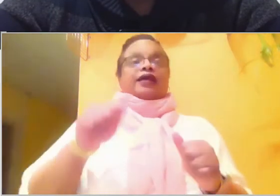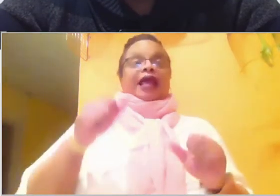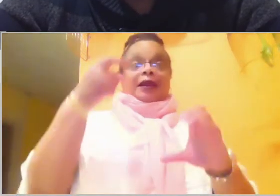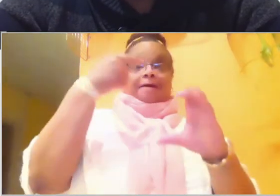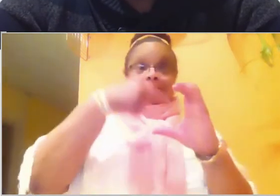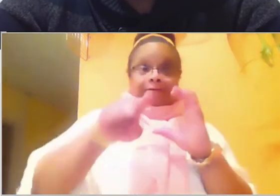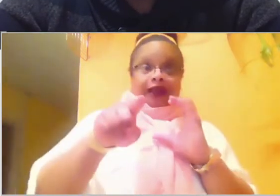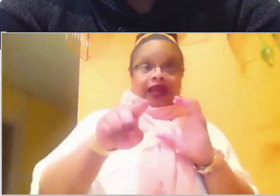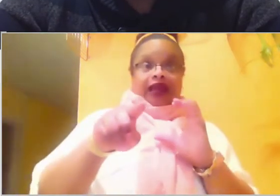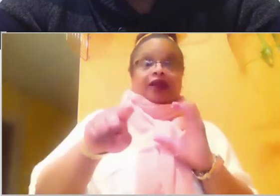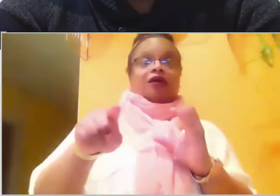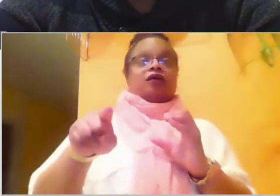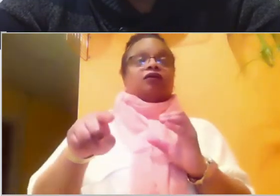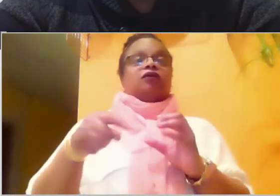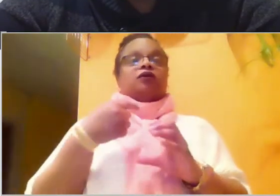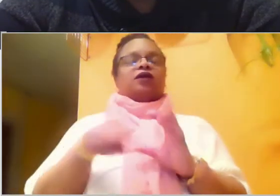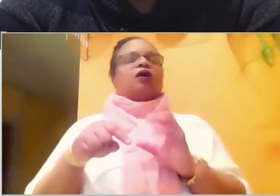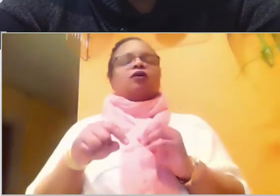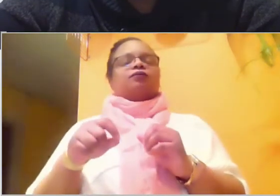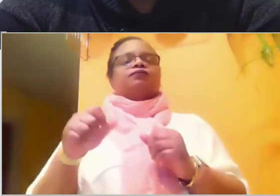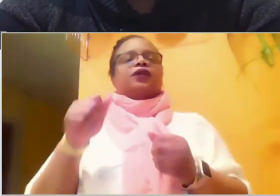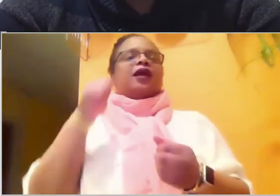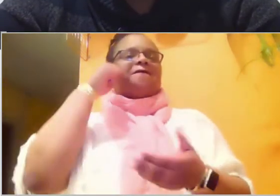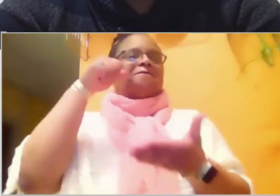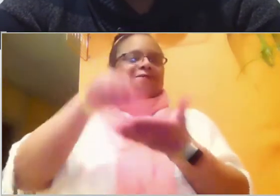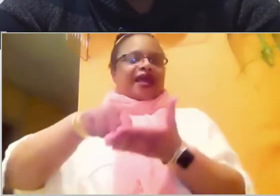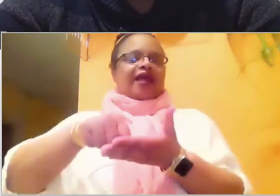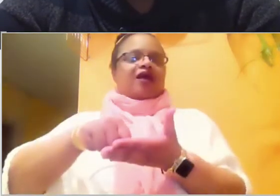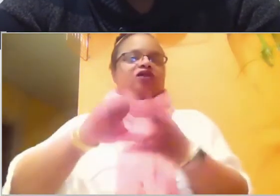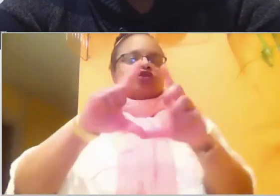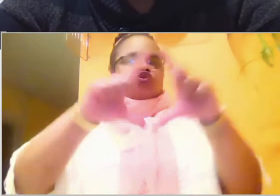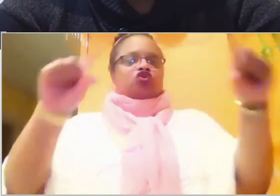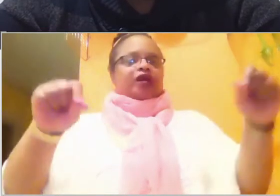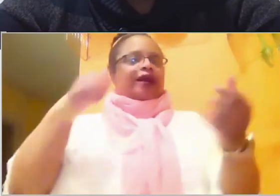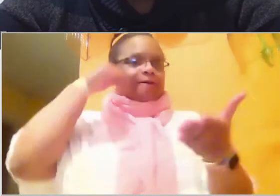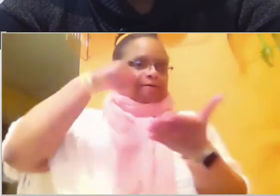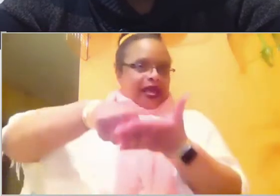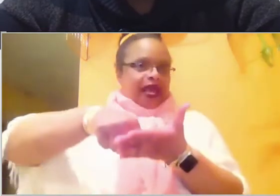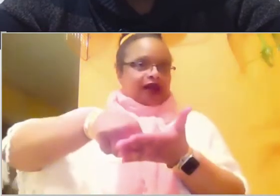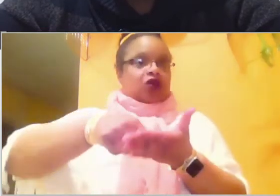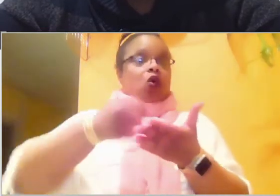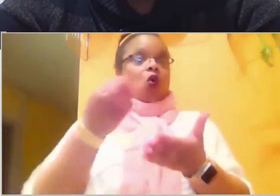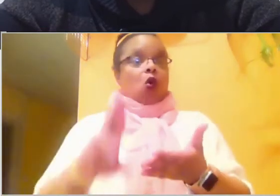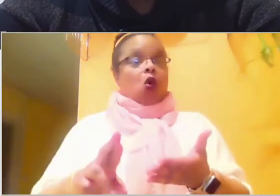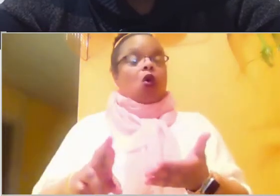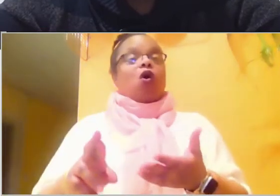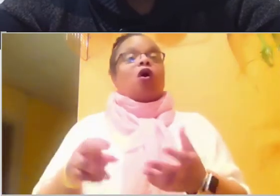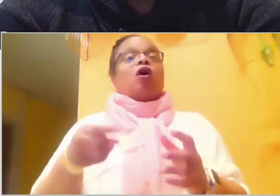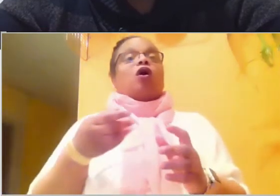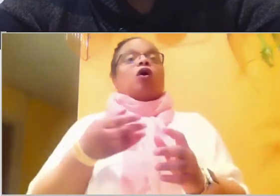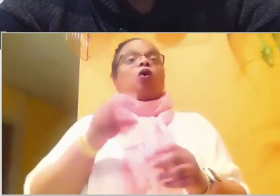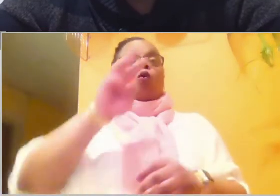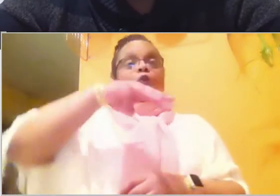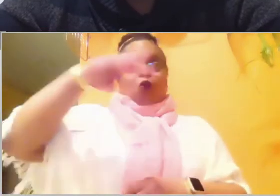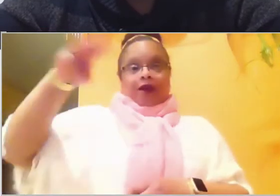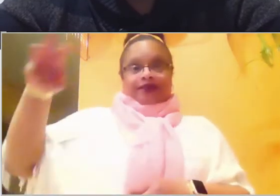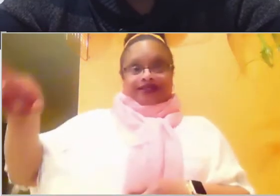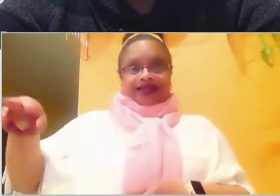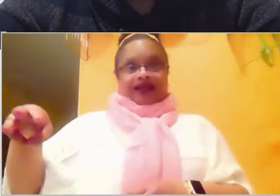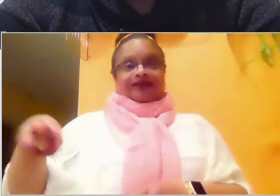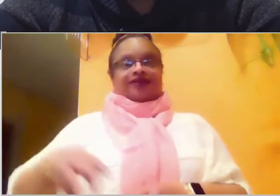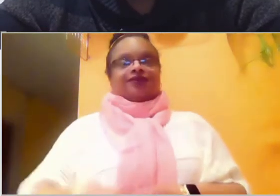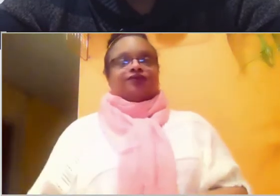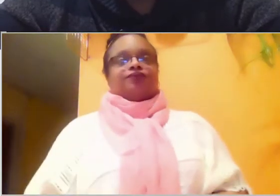prior, or you can also access Subsplash on the website or through the church app and submit it